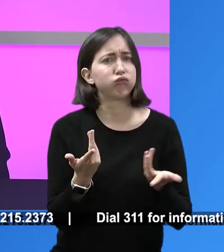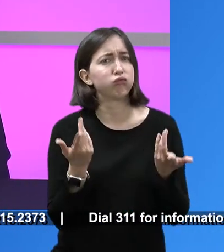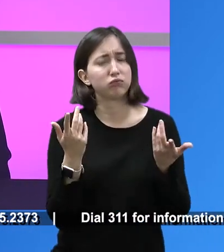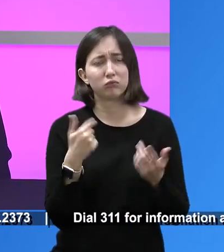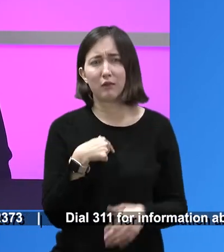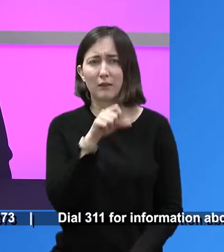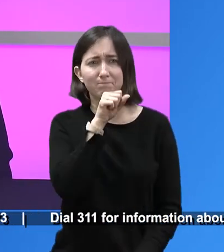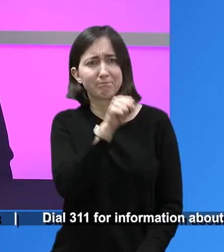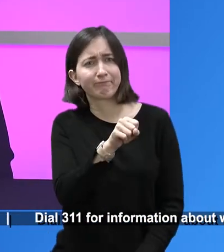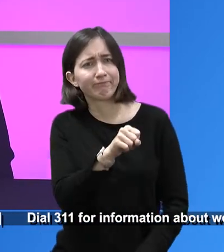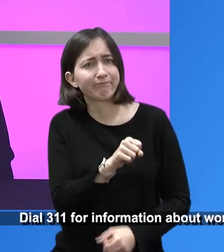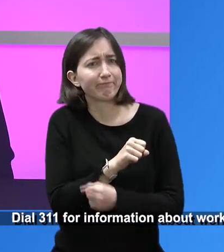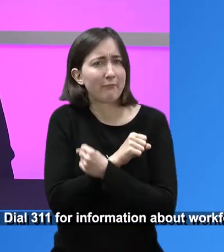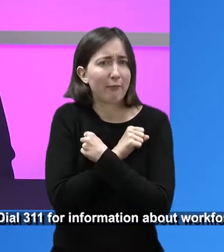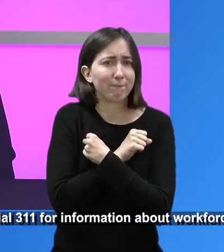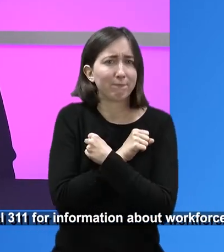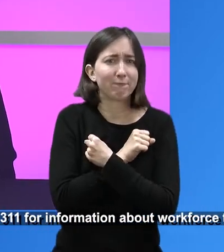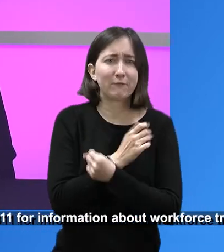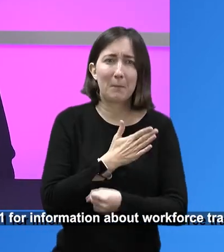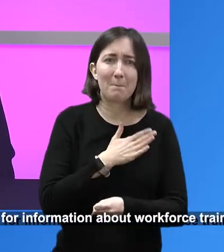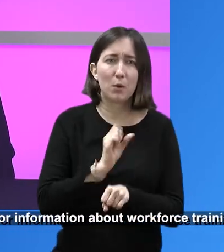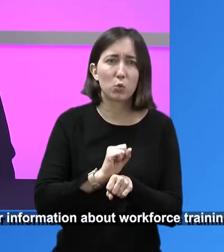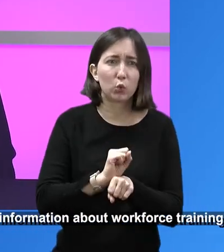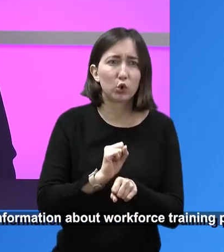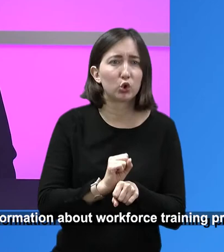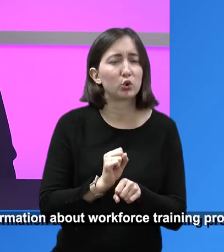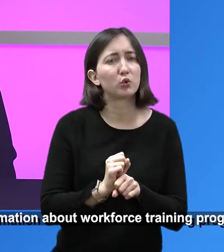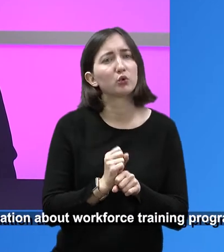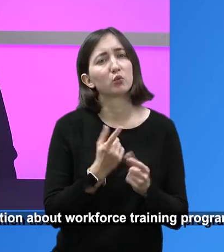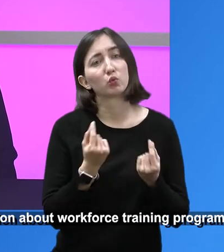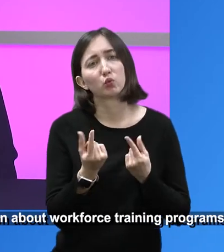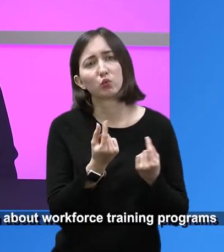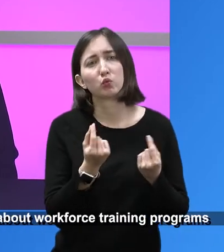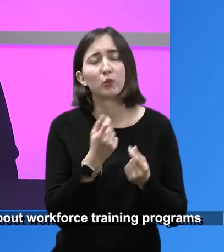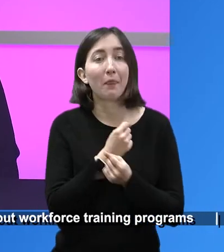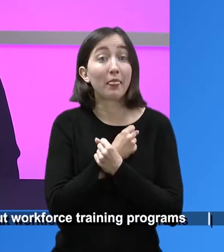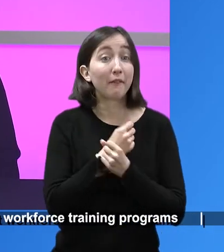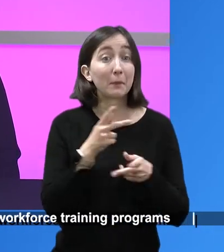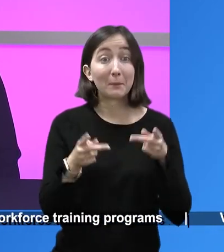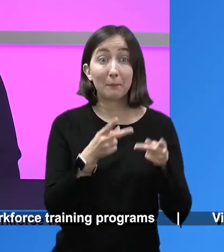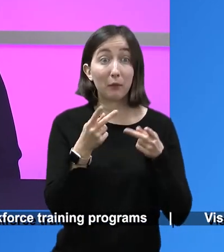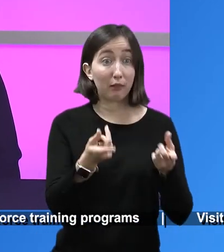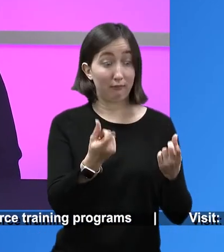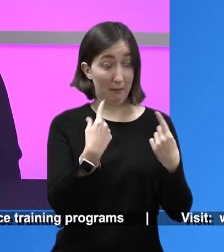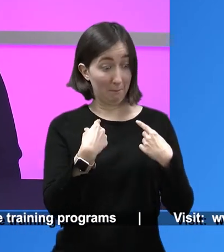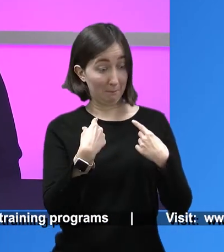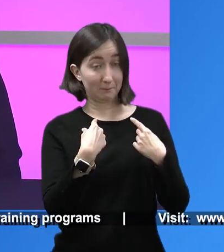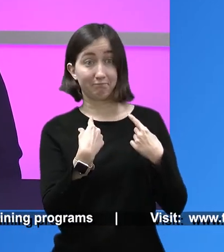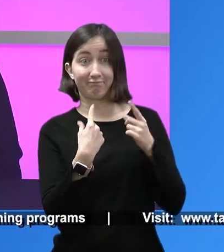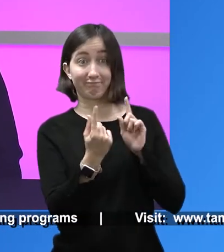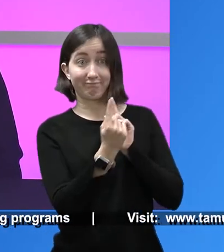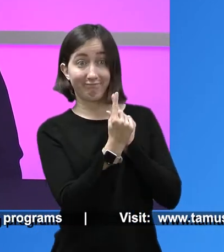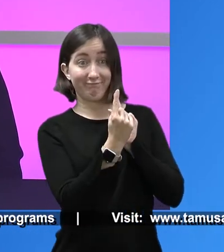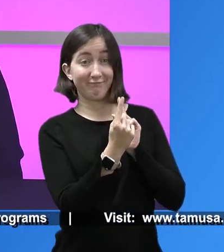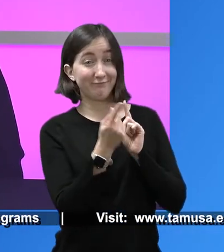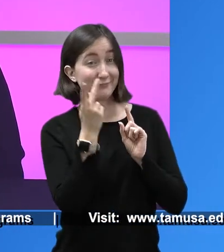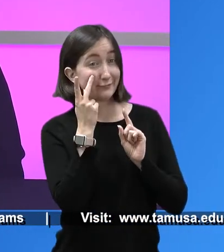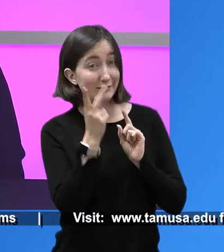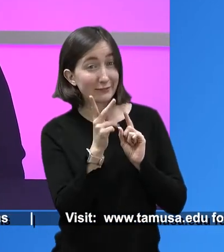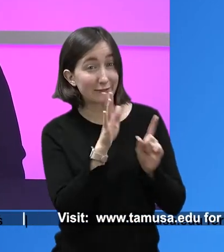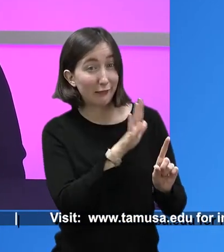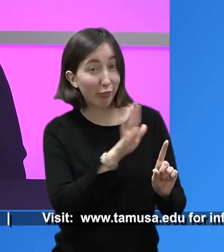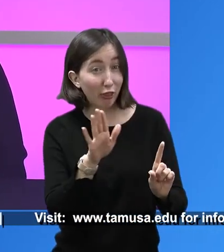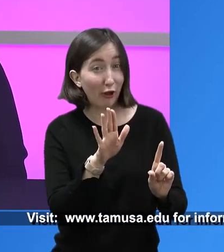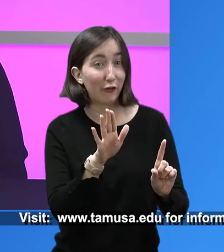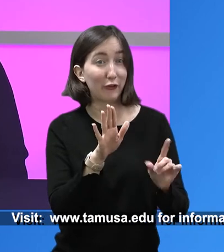everyone when I'm talking about LIFT Fund, I love what I do. I love the people that come and see us. I love seeing their